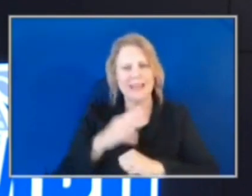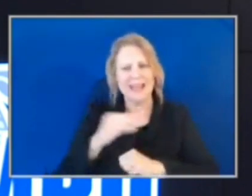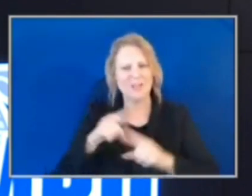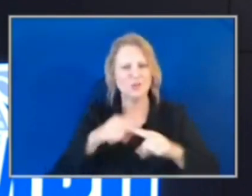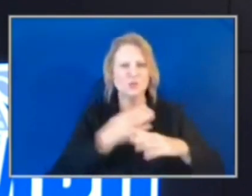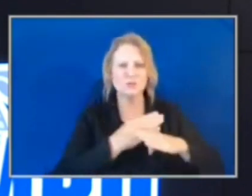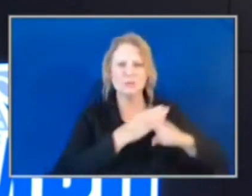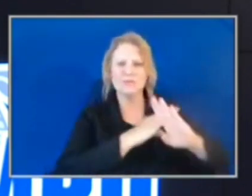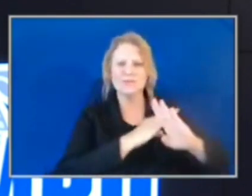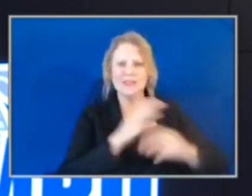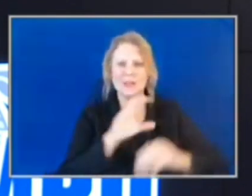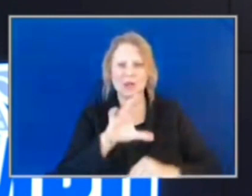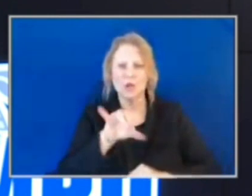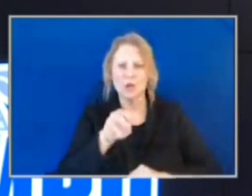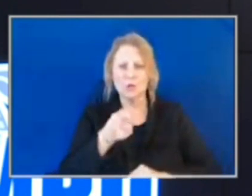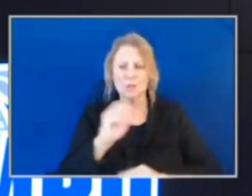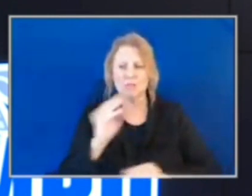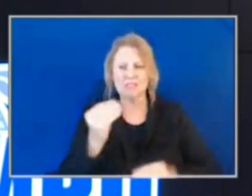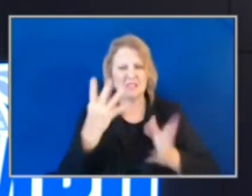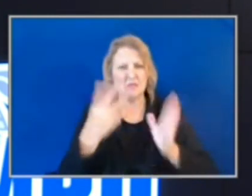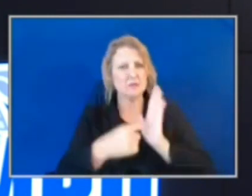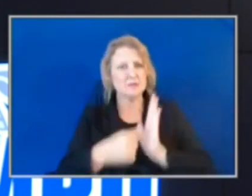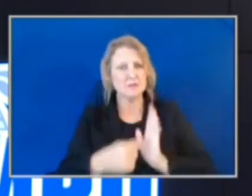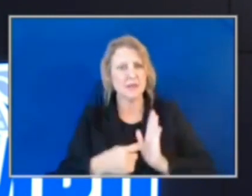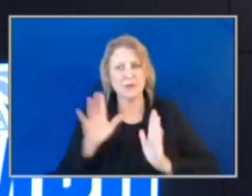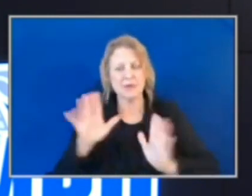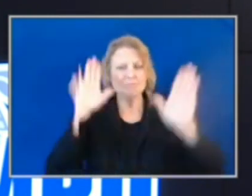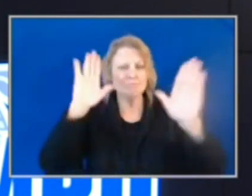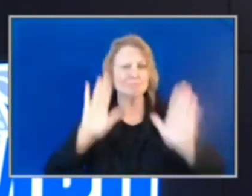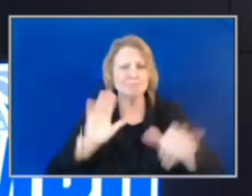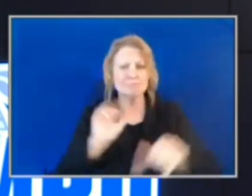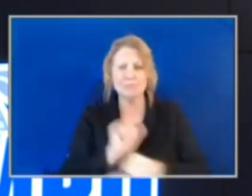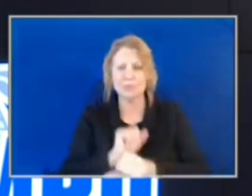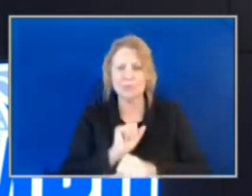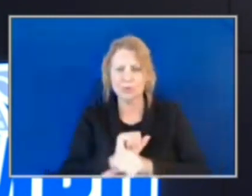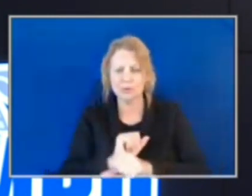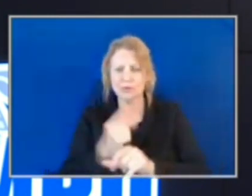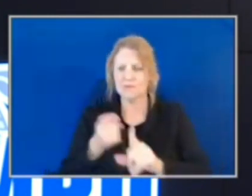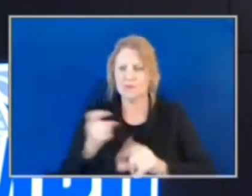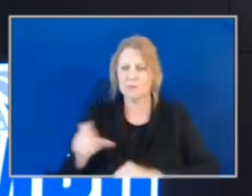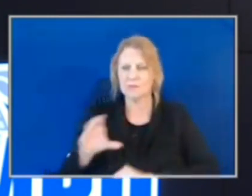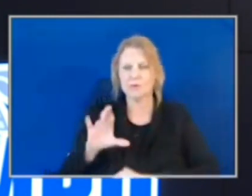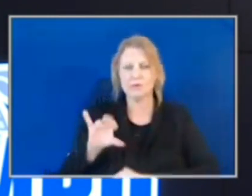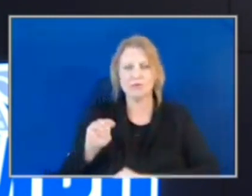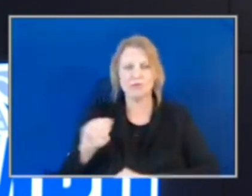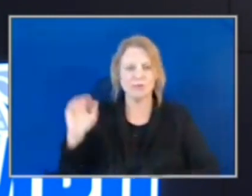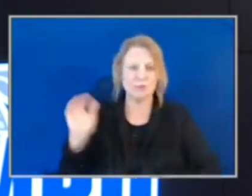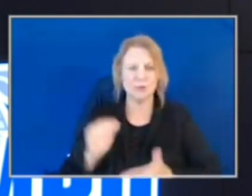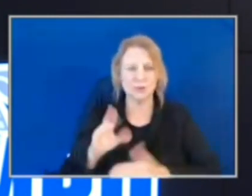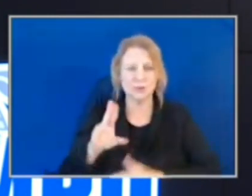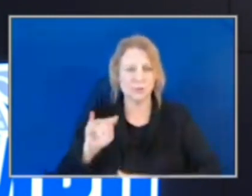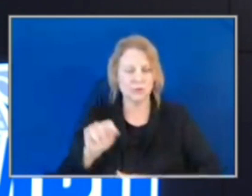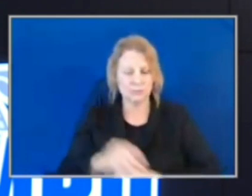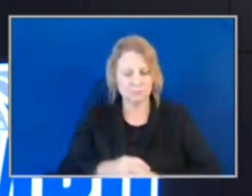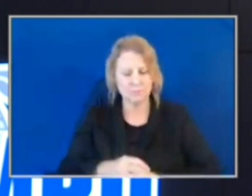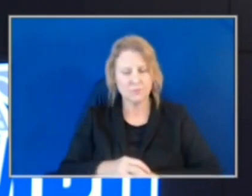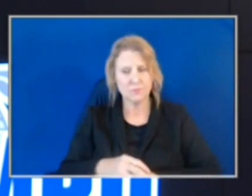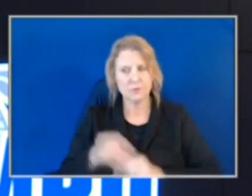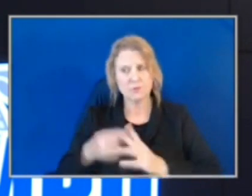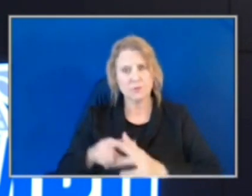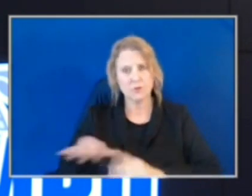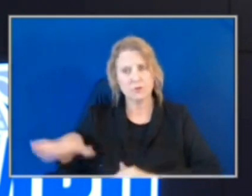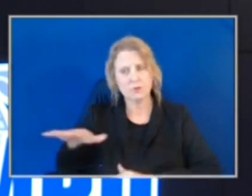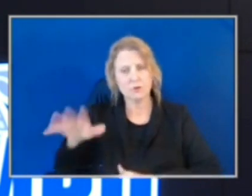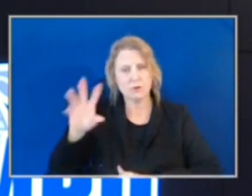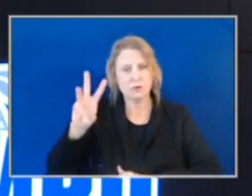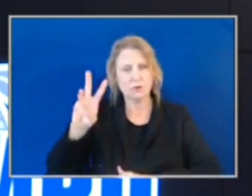of the fantastic work that you hear or may not have heard yet from our crime reduction units. Starting out in our Westover division, they've been working